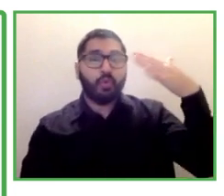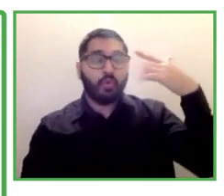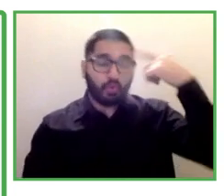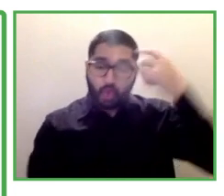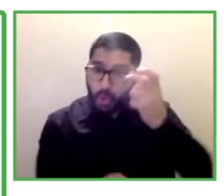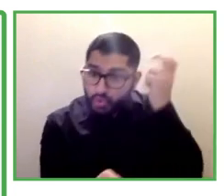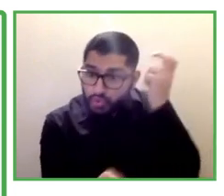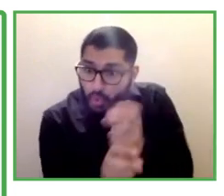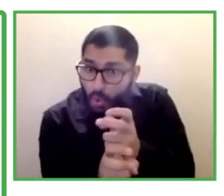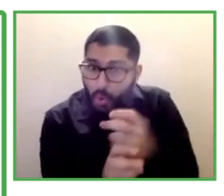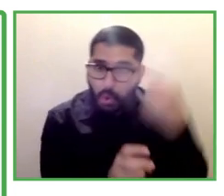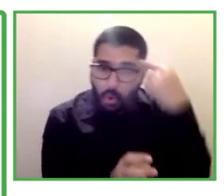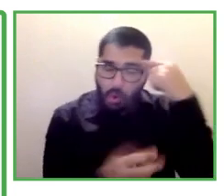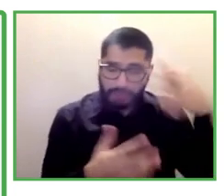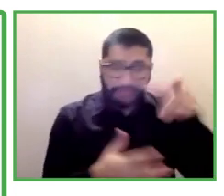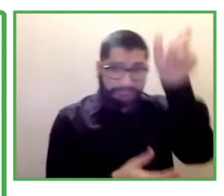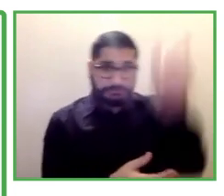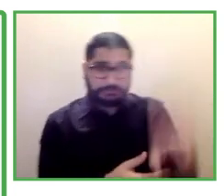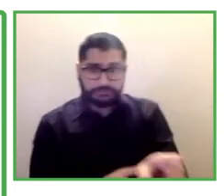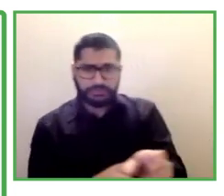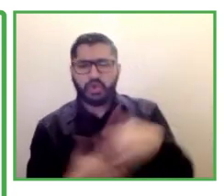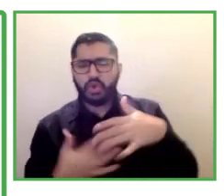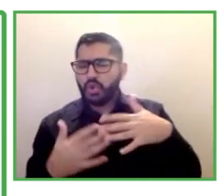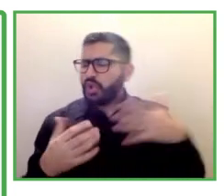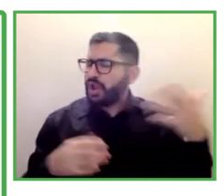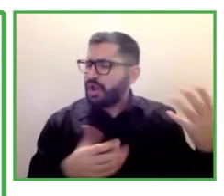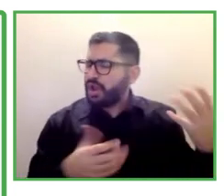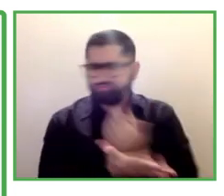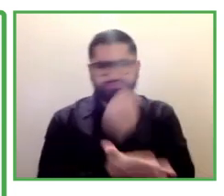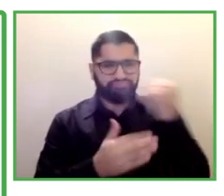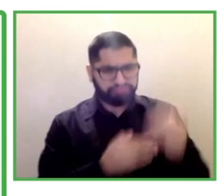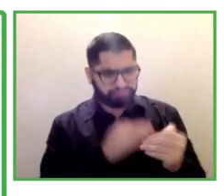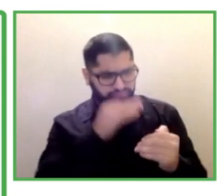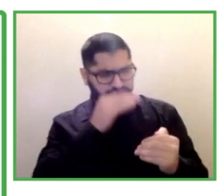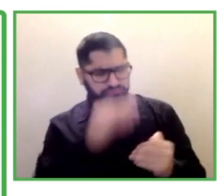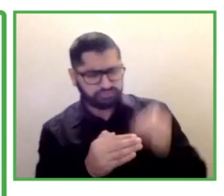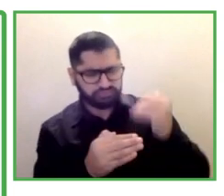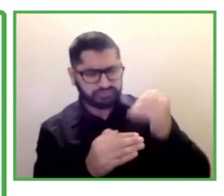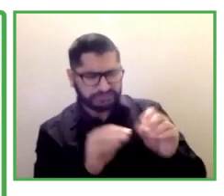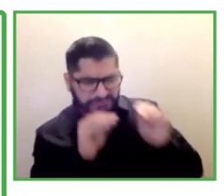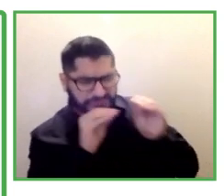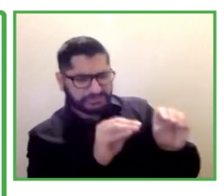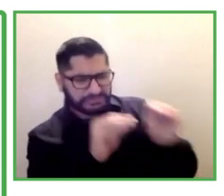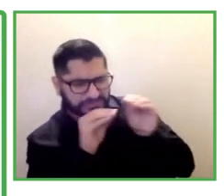clean and secure and safe for all of our golfers here when they come out.